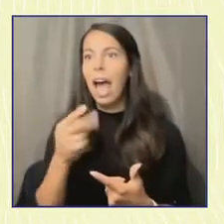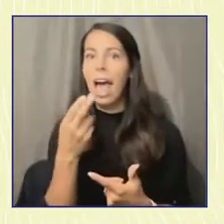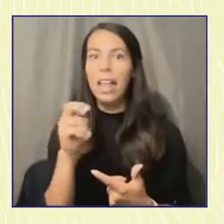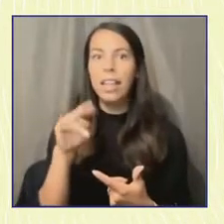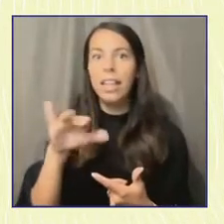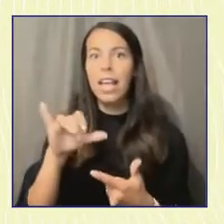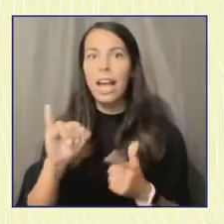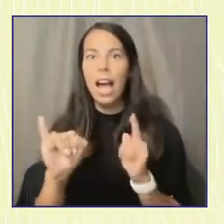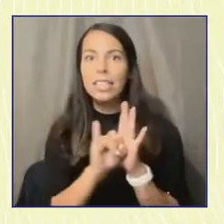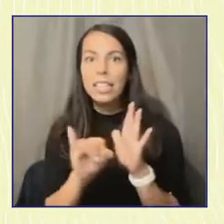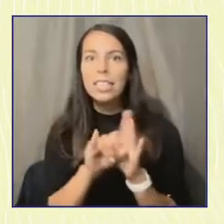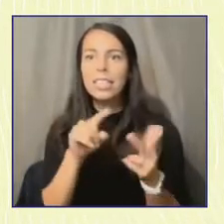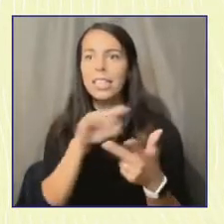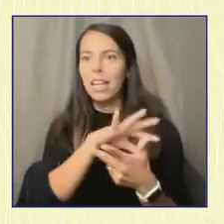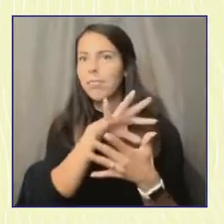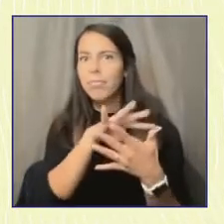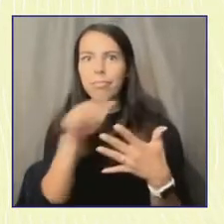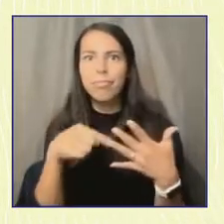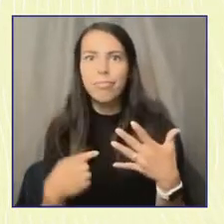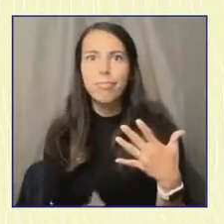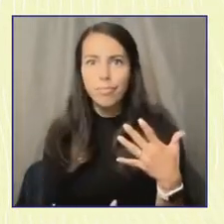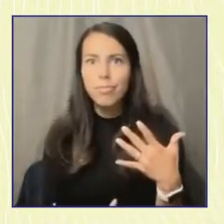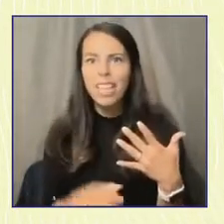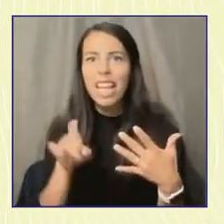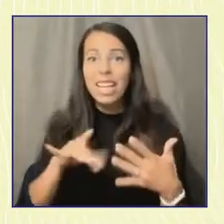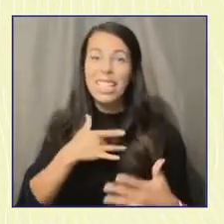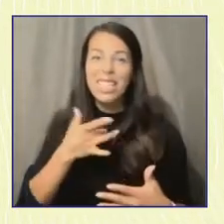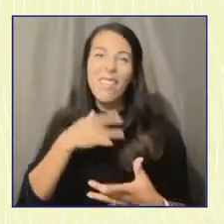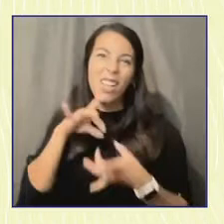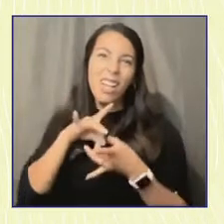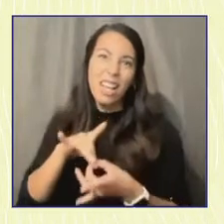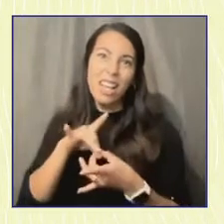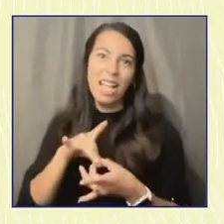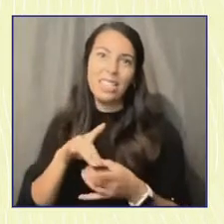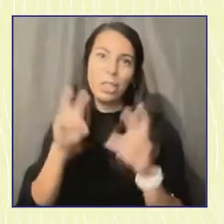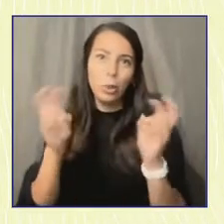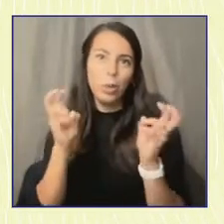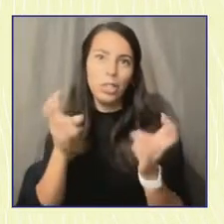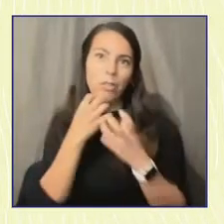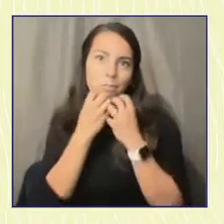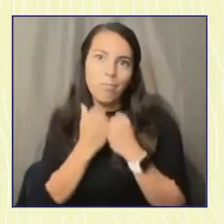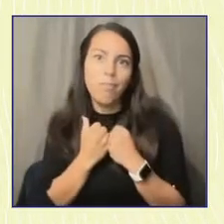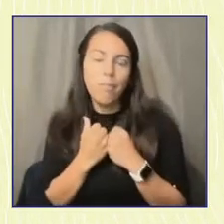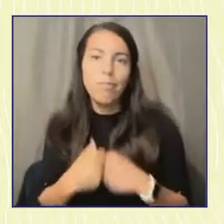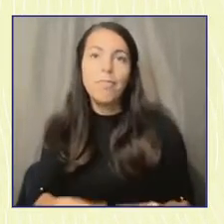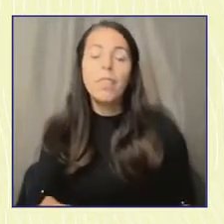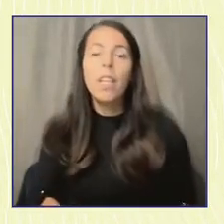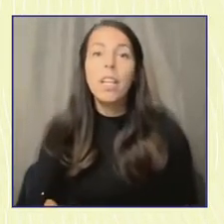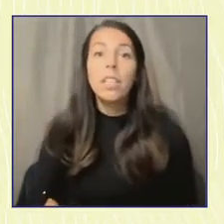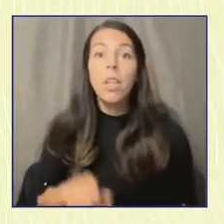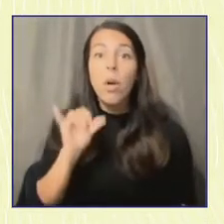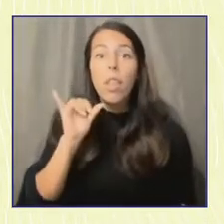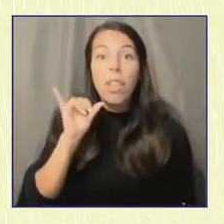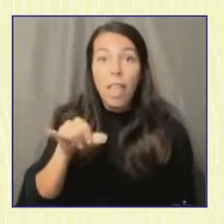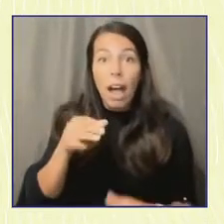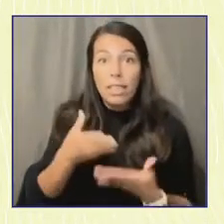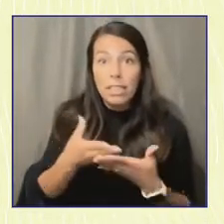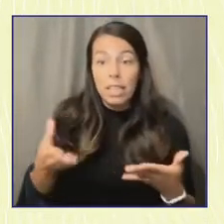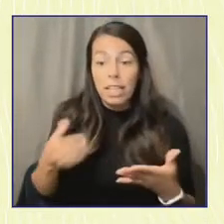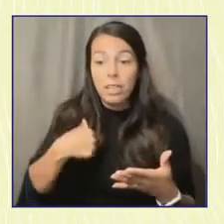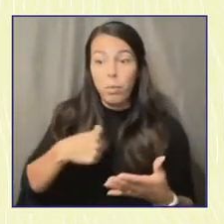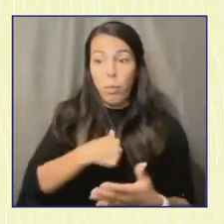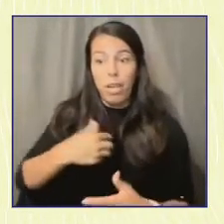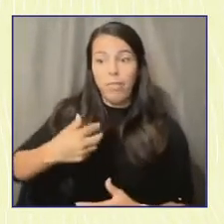issue at the intersection of those things that they really care about. And so these are some of the things that we've seen connect to the